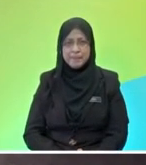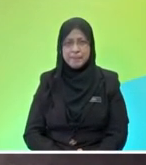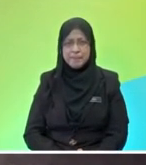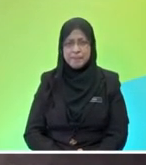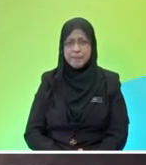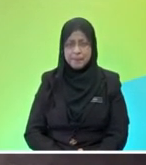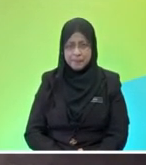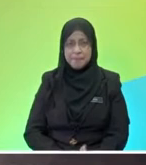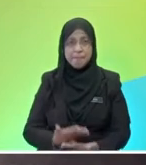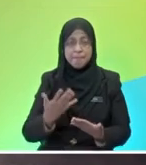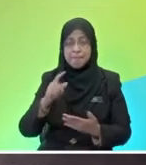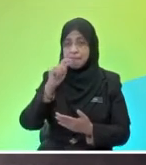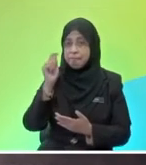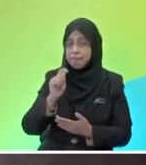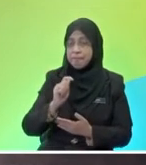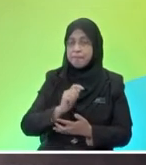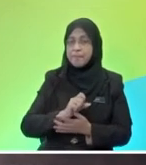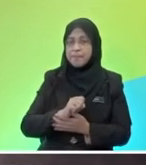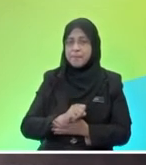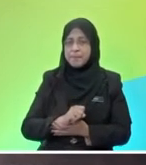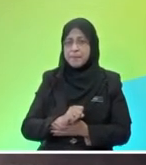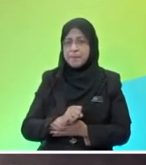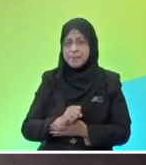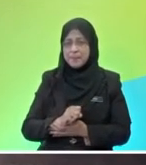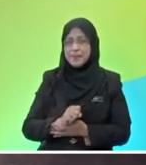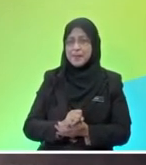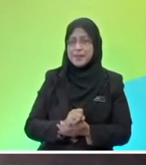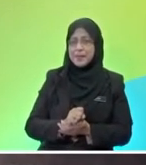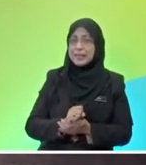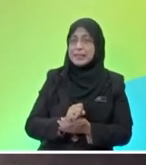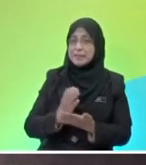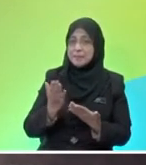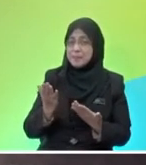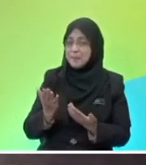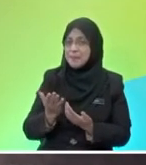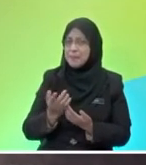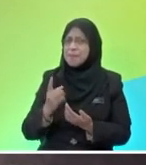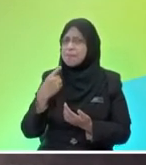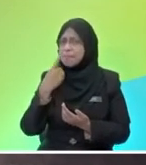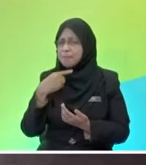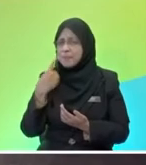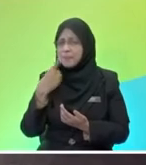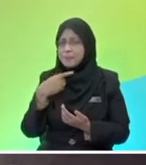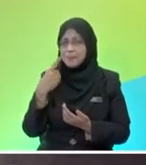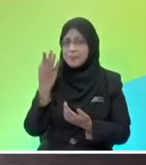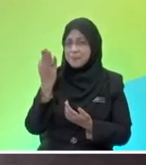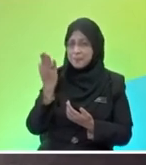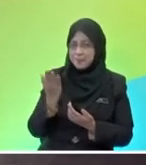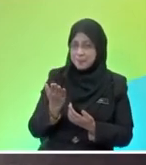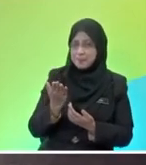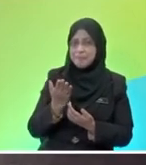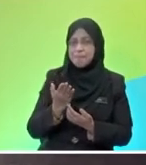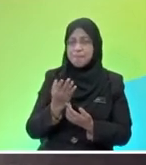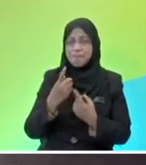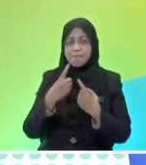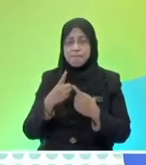one of our students a question of course okay so can one of you one of you here let